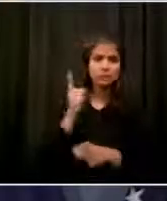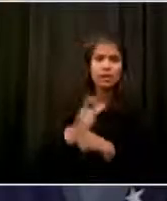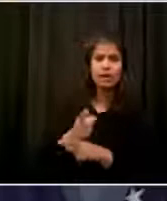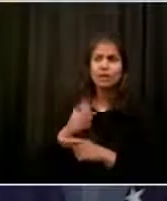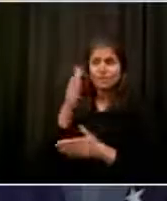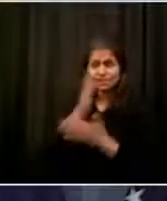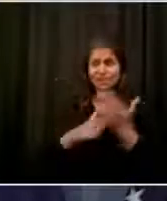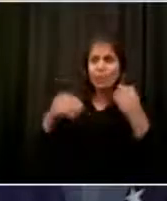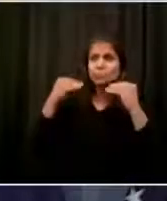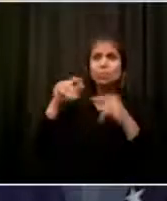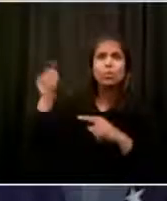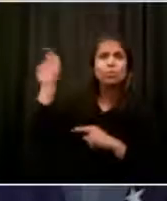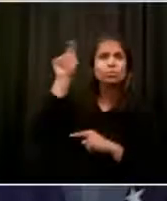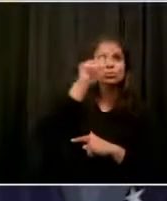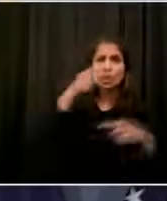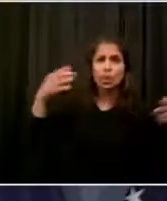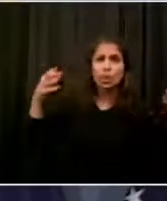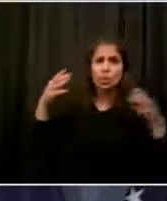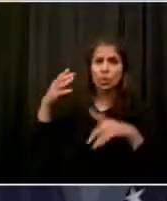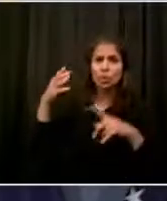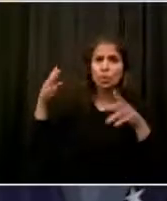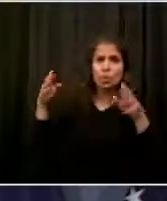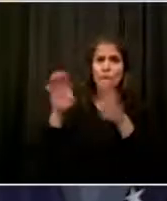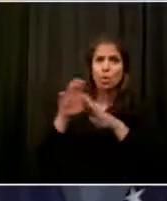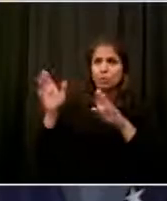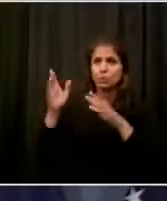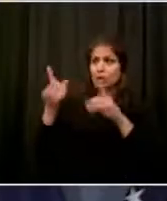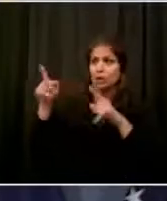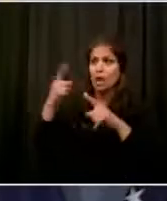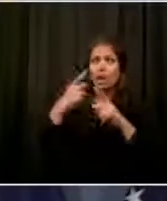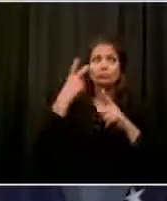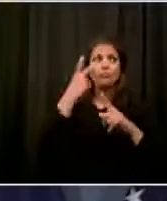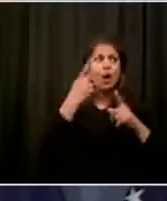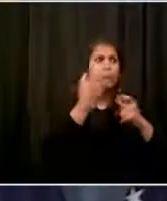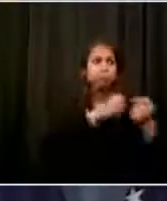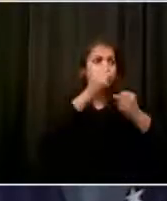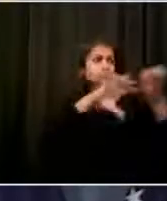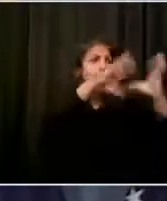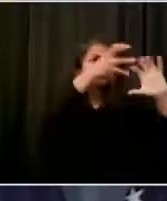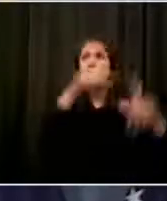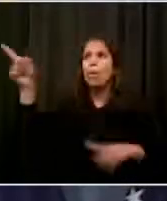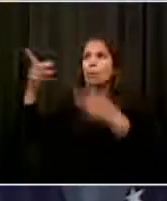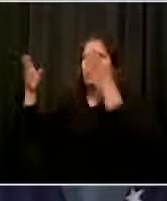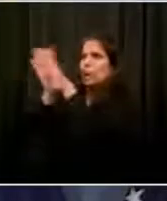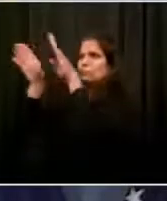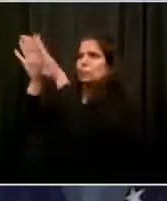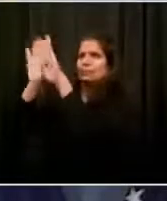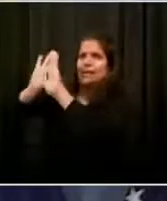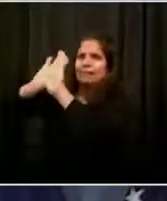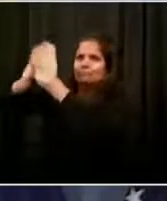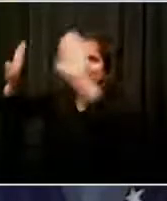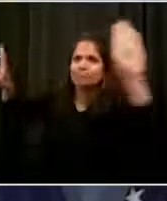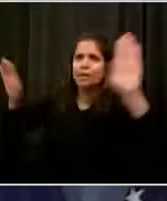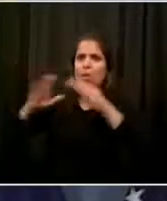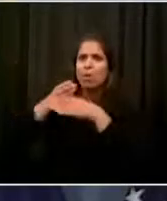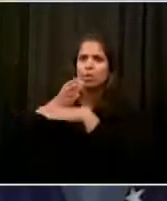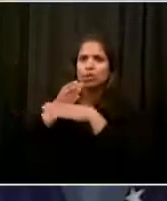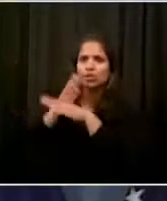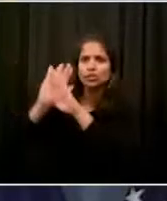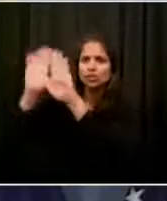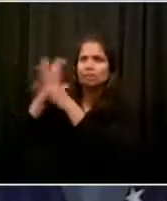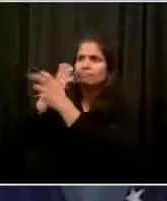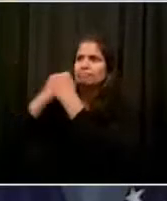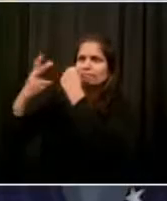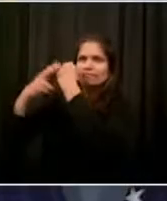NYPD, everyone's on alert for anything that might attempt to reassert in terms of attempts to harm people or property. And I